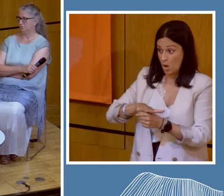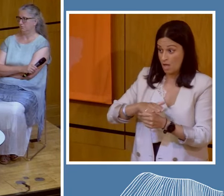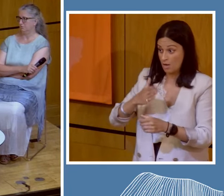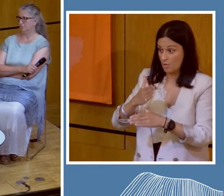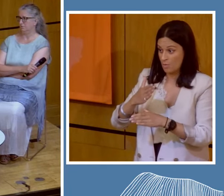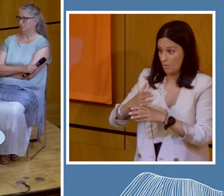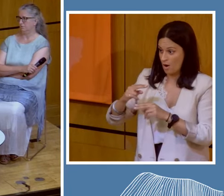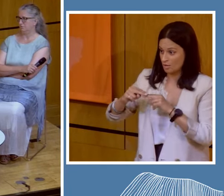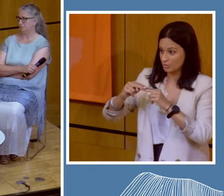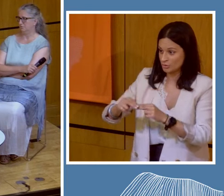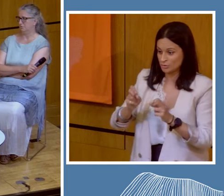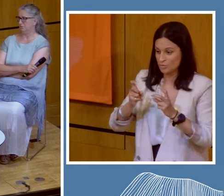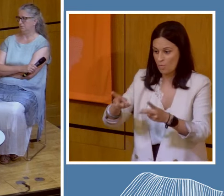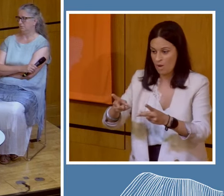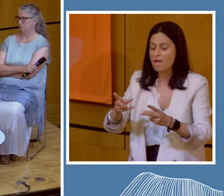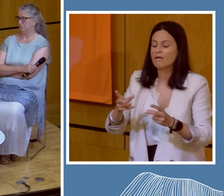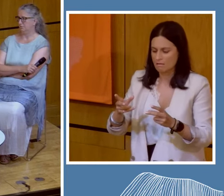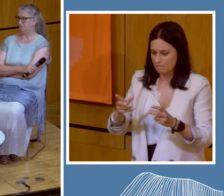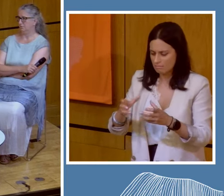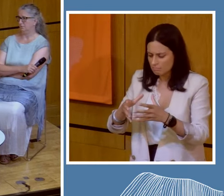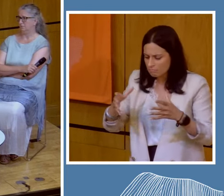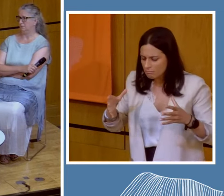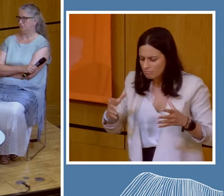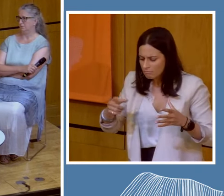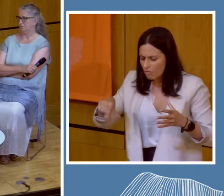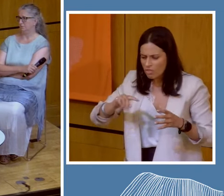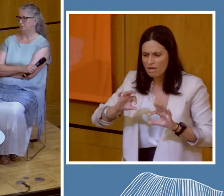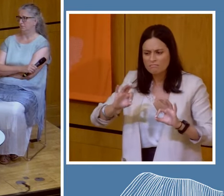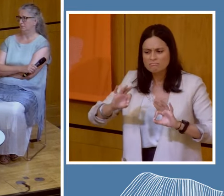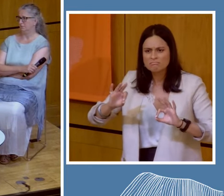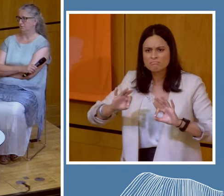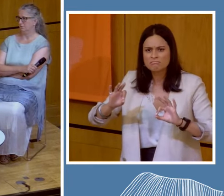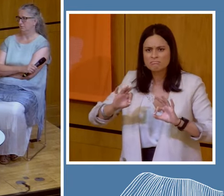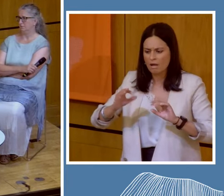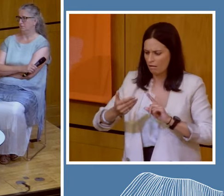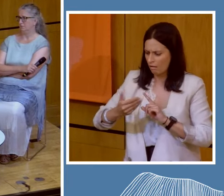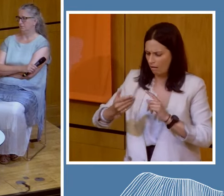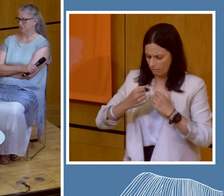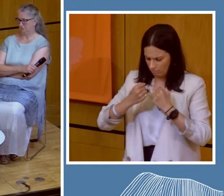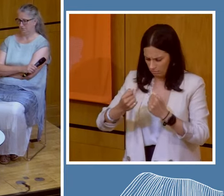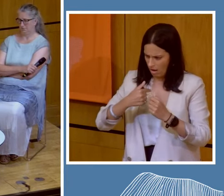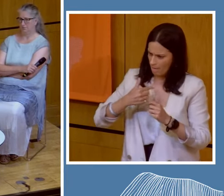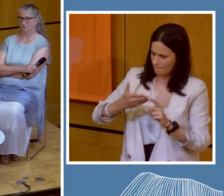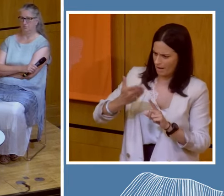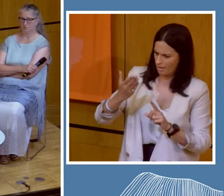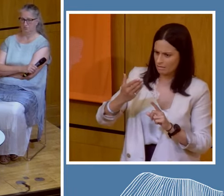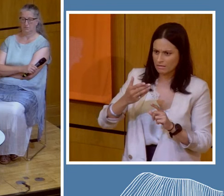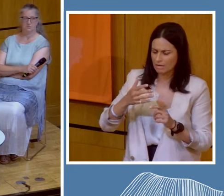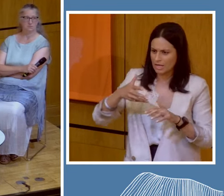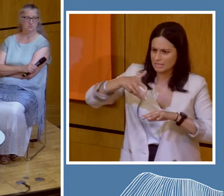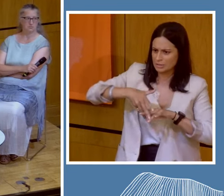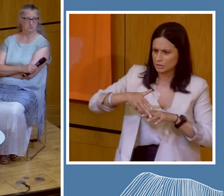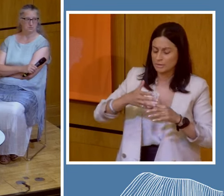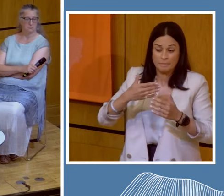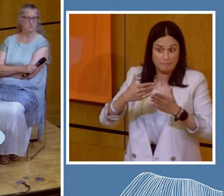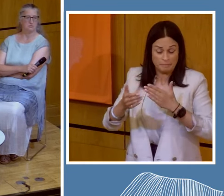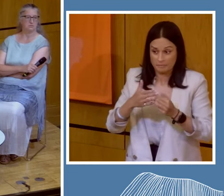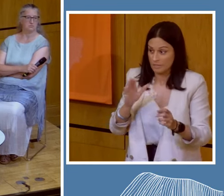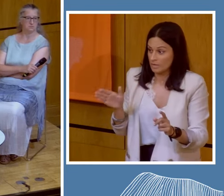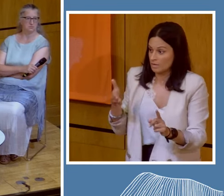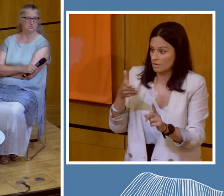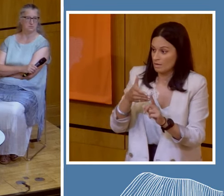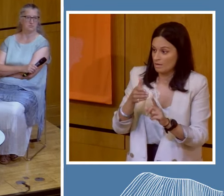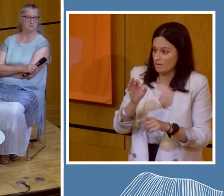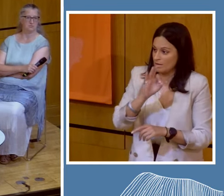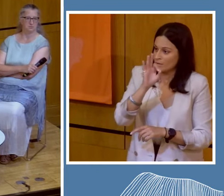in a traditional way, but they're not always people who are identified as indigenous. Anyway, but my question is this.